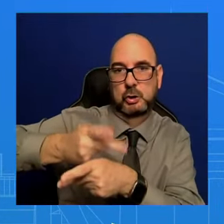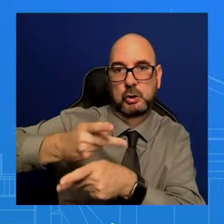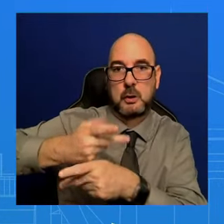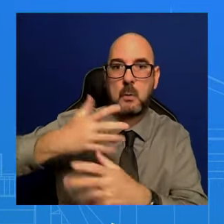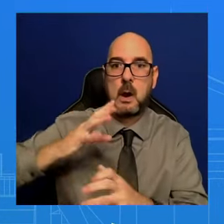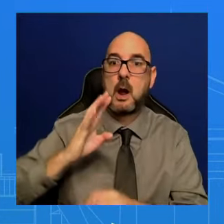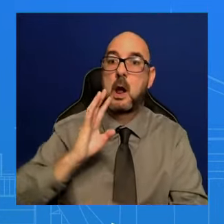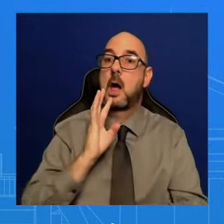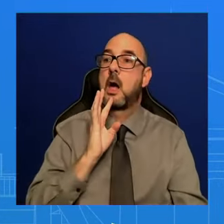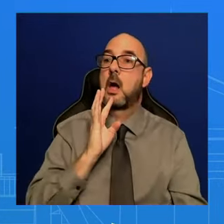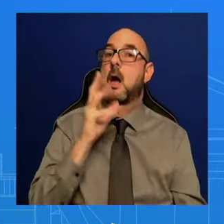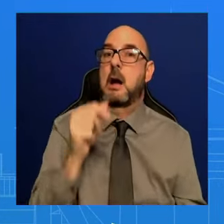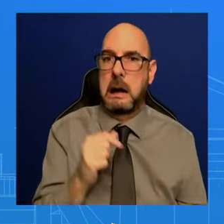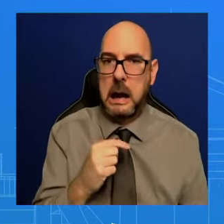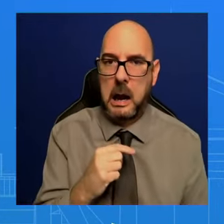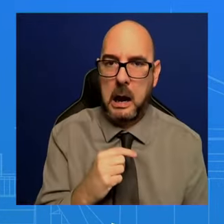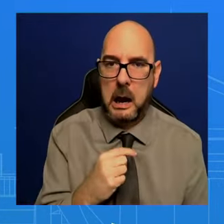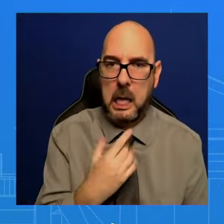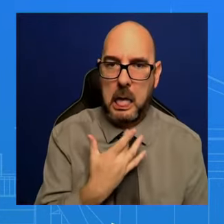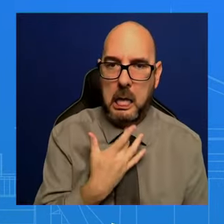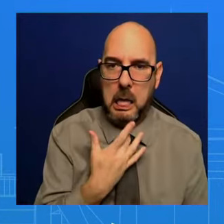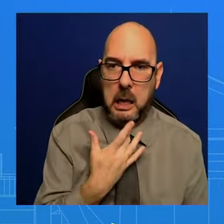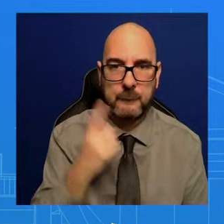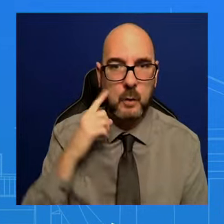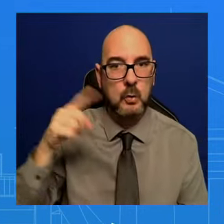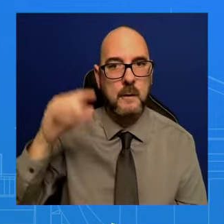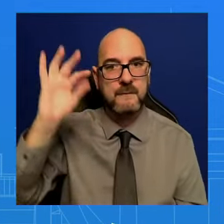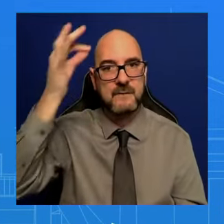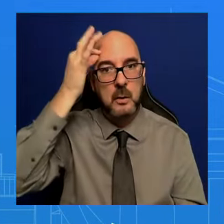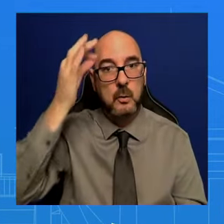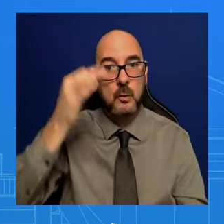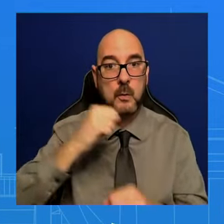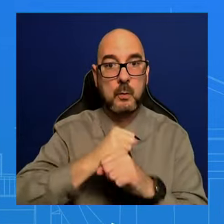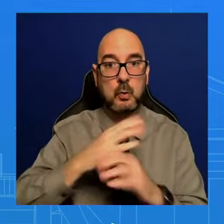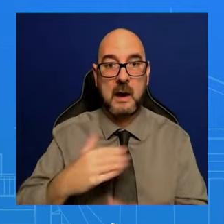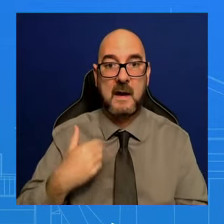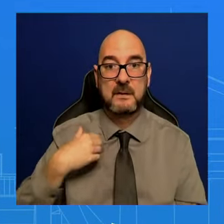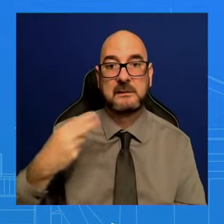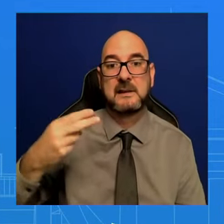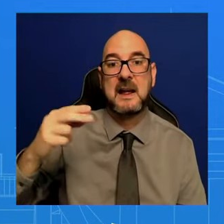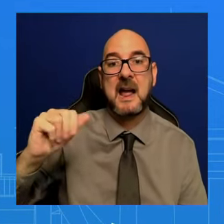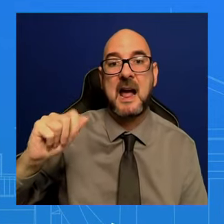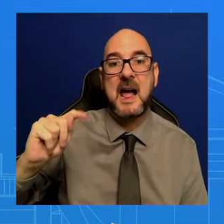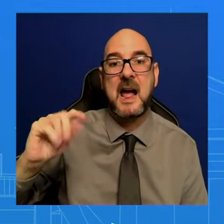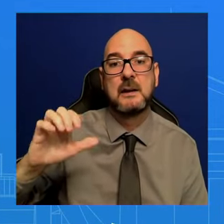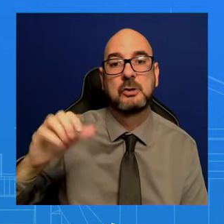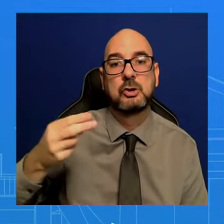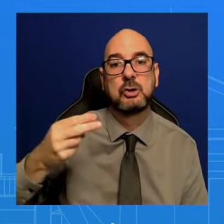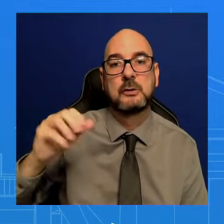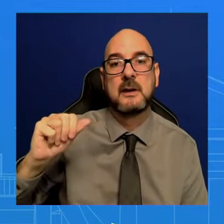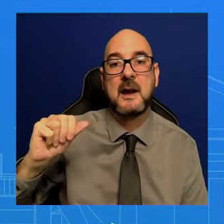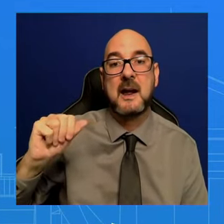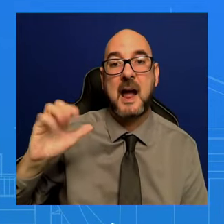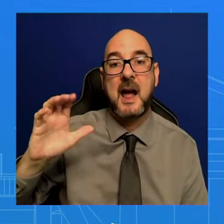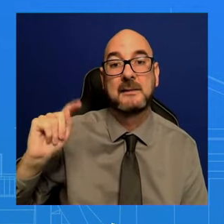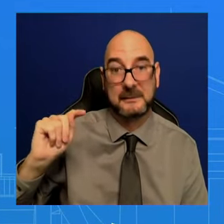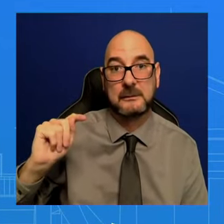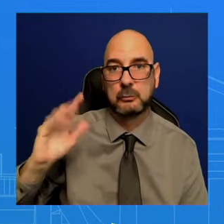employee. There's something called the Hatch Act. Got to be mindful. And so, look,